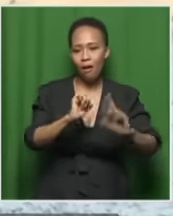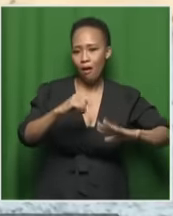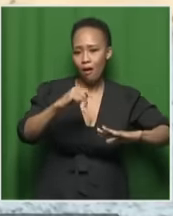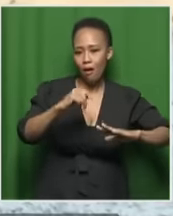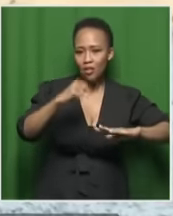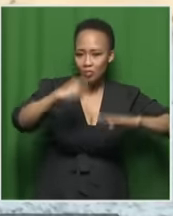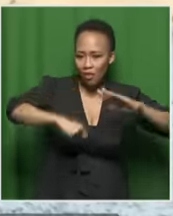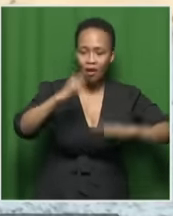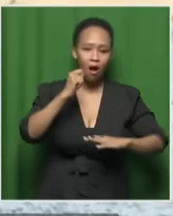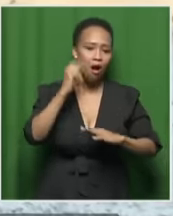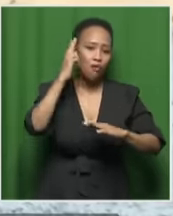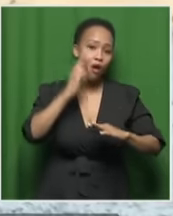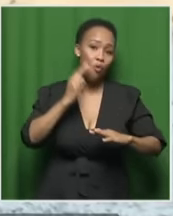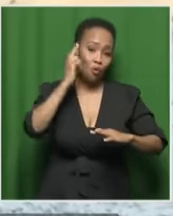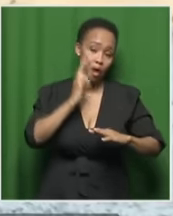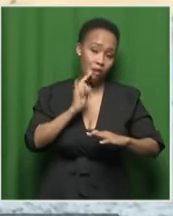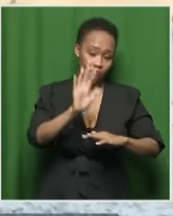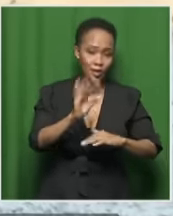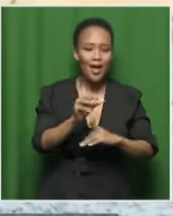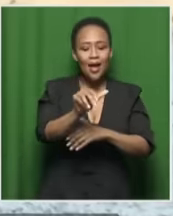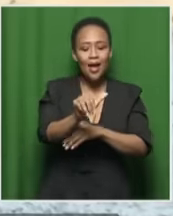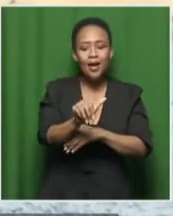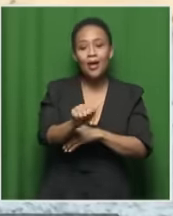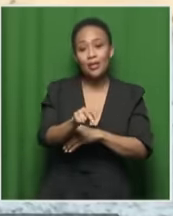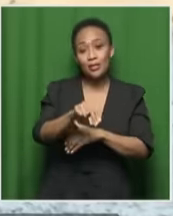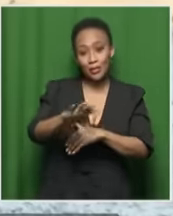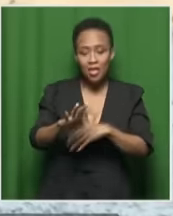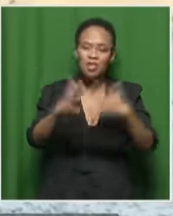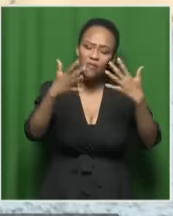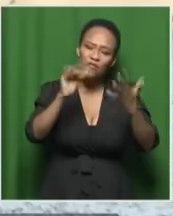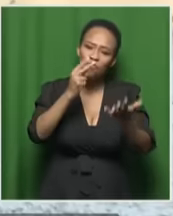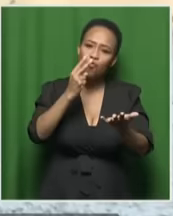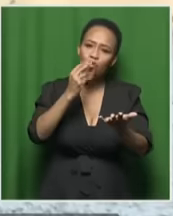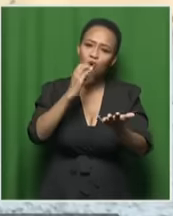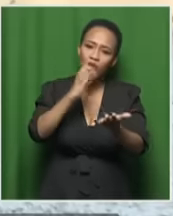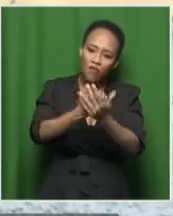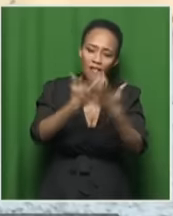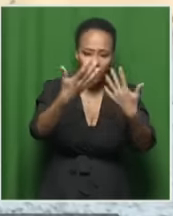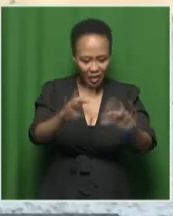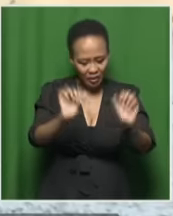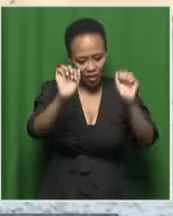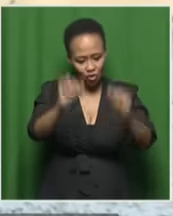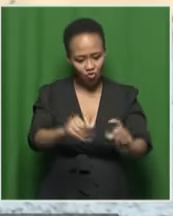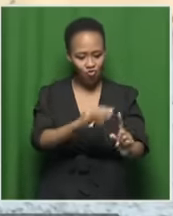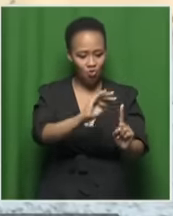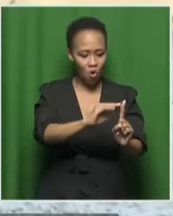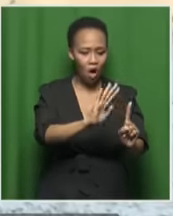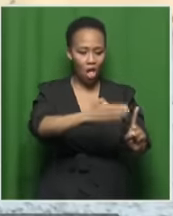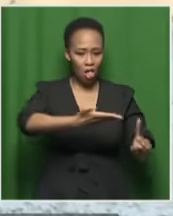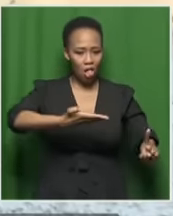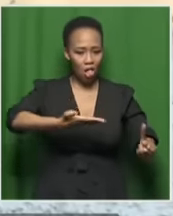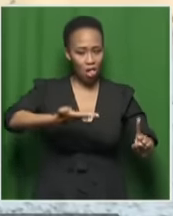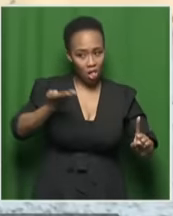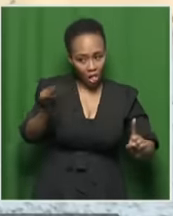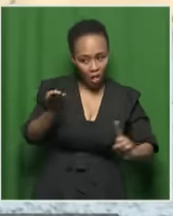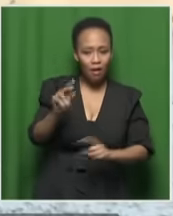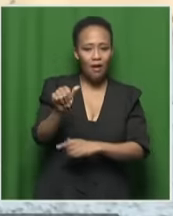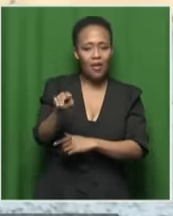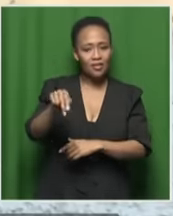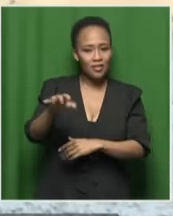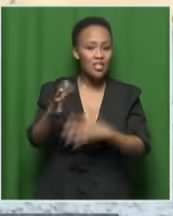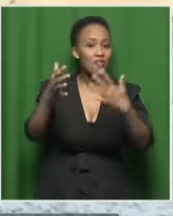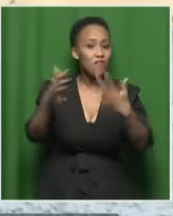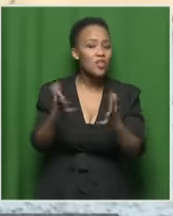welcoming it to the ANC, confirming that indeed it received that resignation. It's landed on the table of the